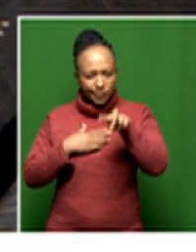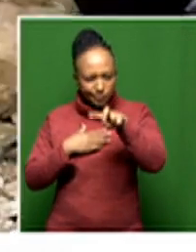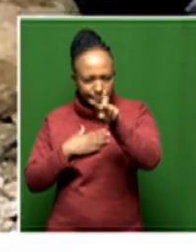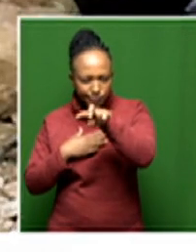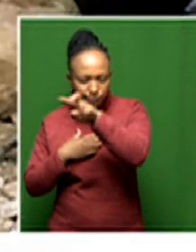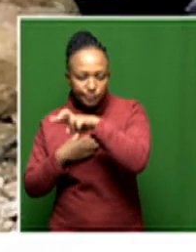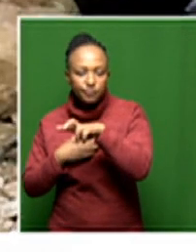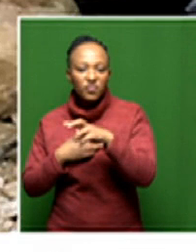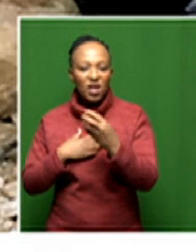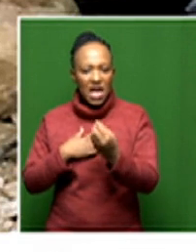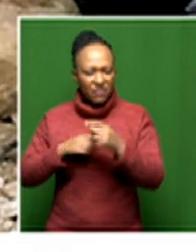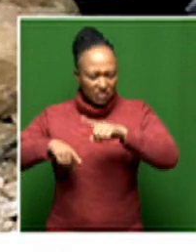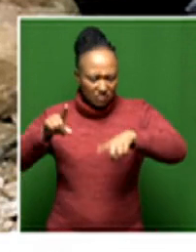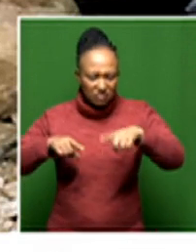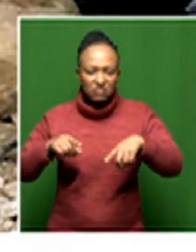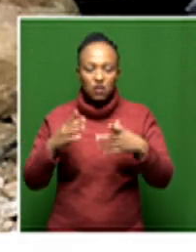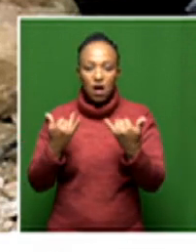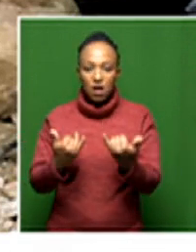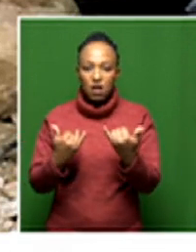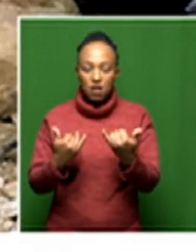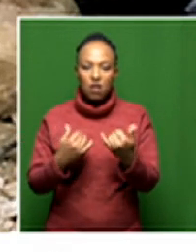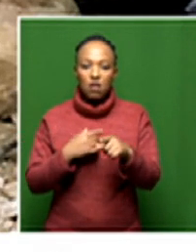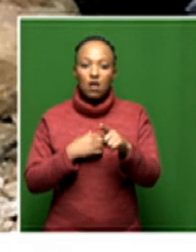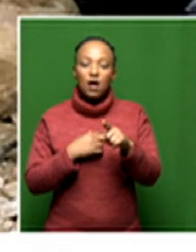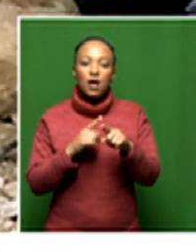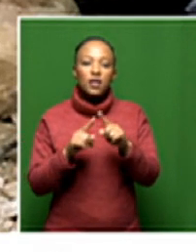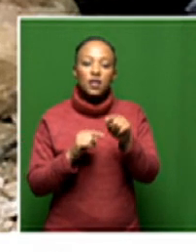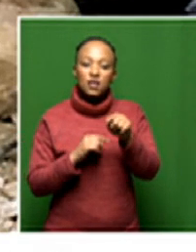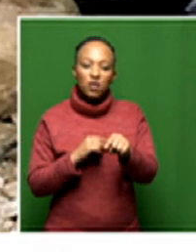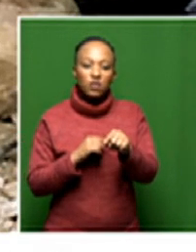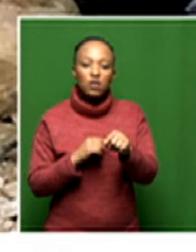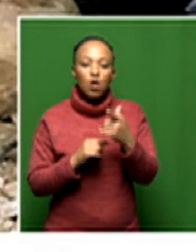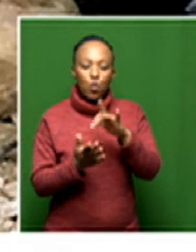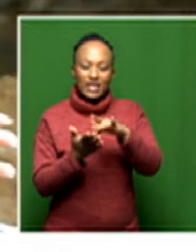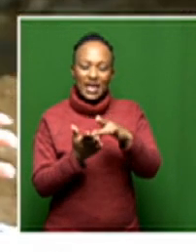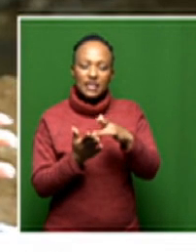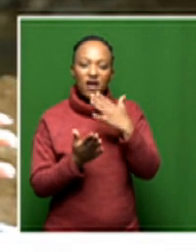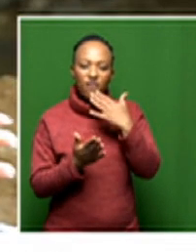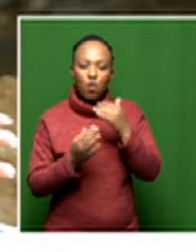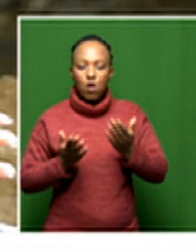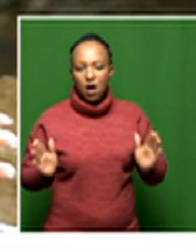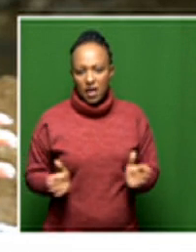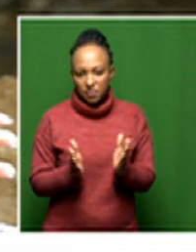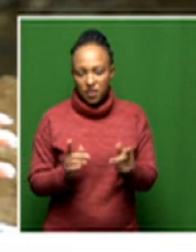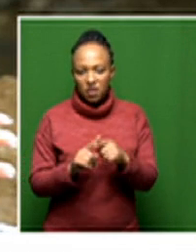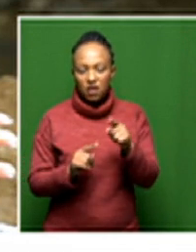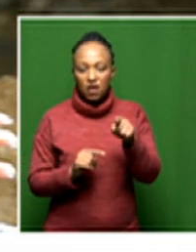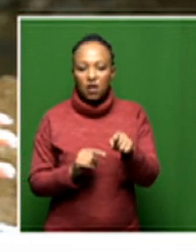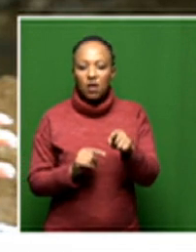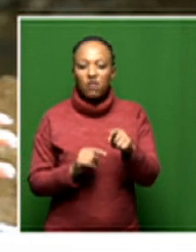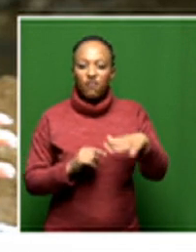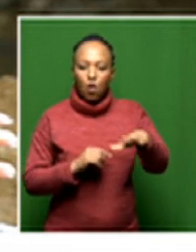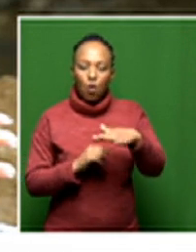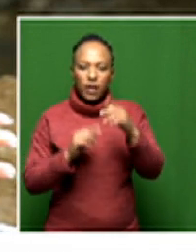uh at the moment i'm a postdoctoral fellow at the center for the exploration of the deep human journey